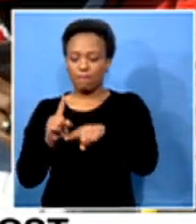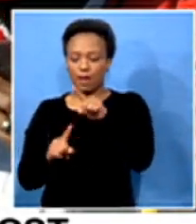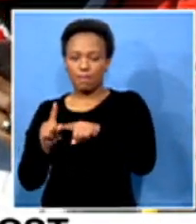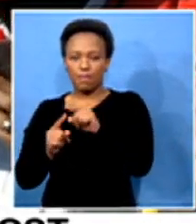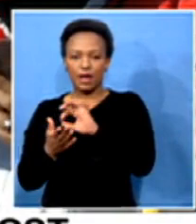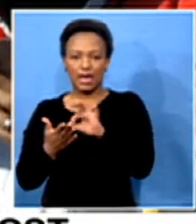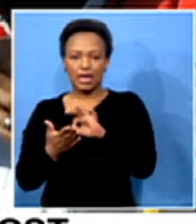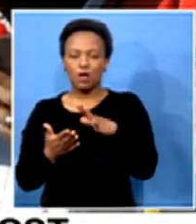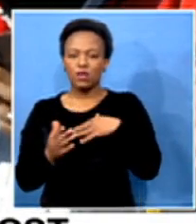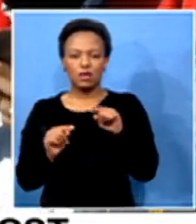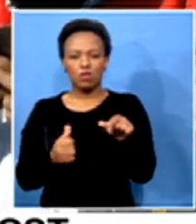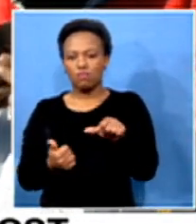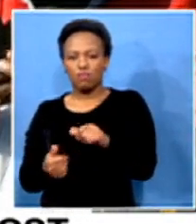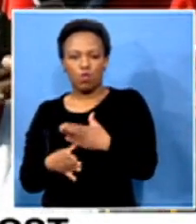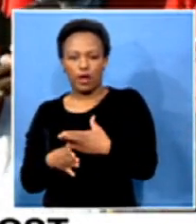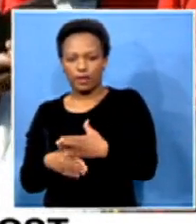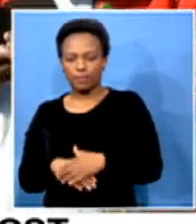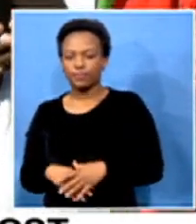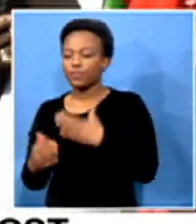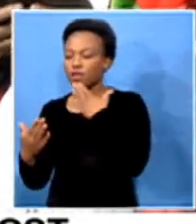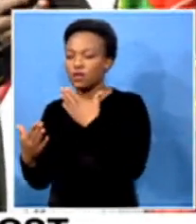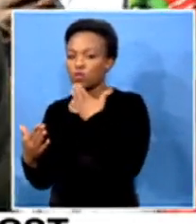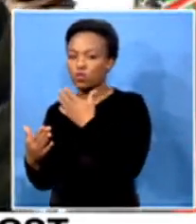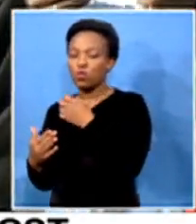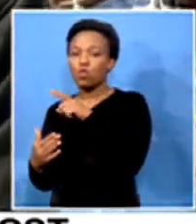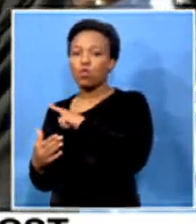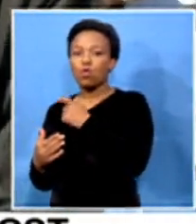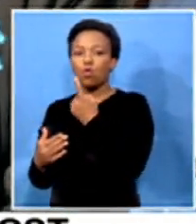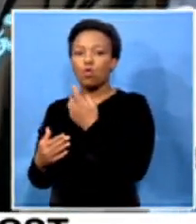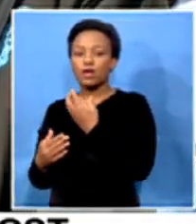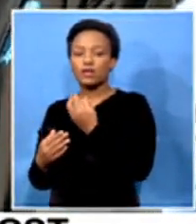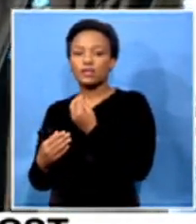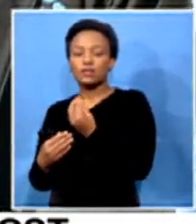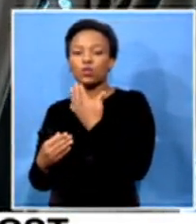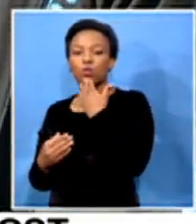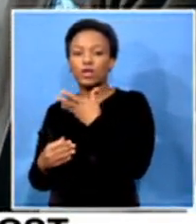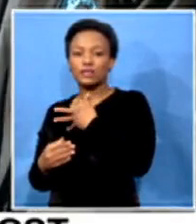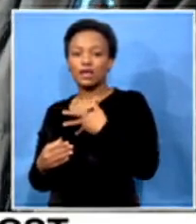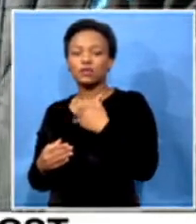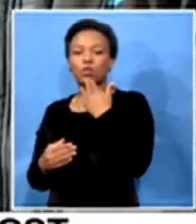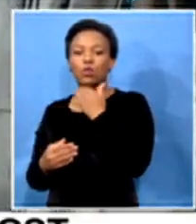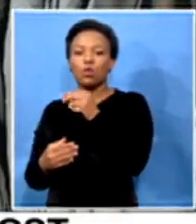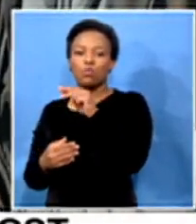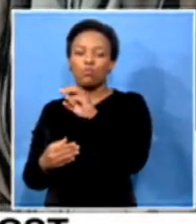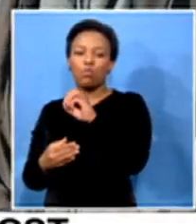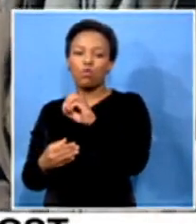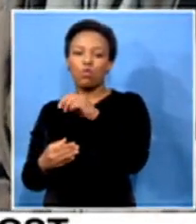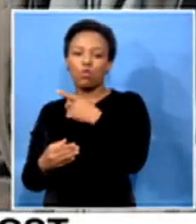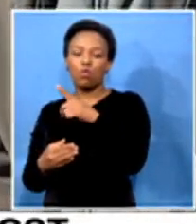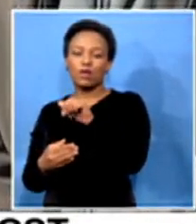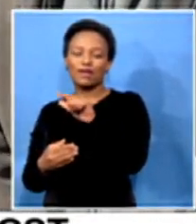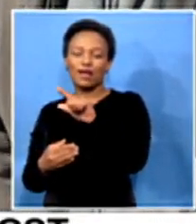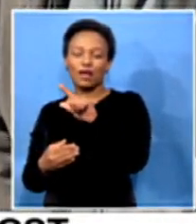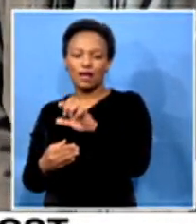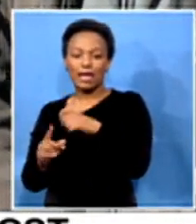report to WEC. Thank you very much. So that is the parent of one of the children here in Datemale, Homotale. He's a parent. His child is at the school.